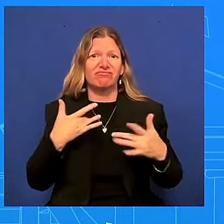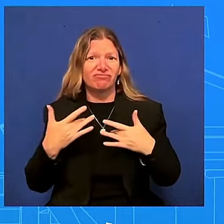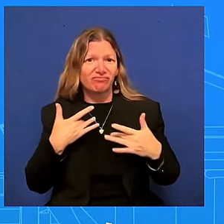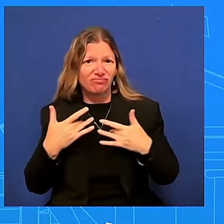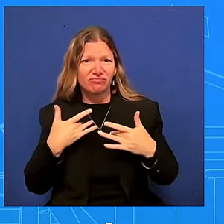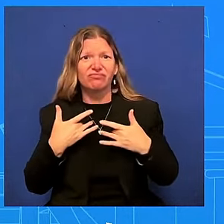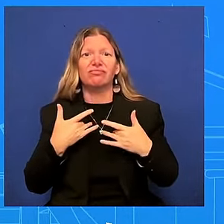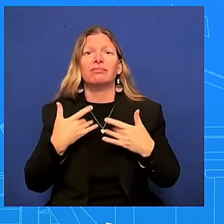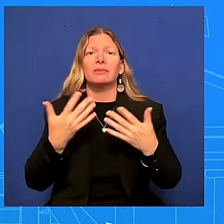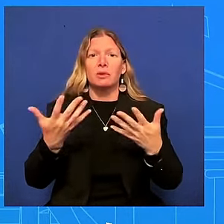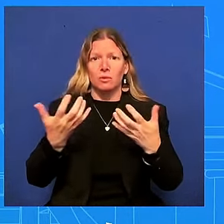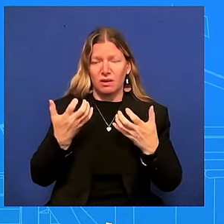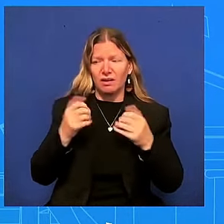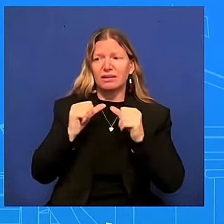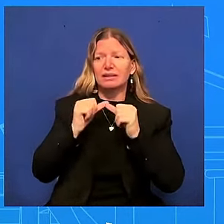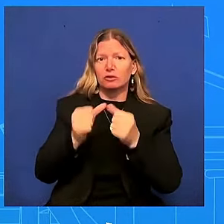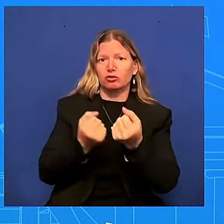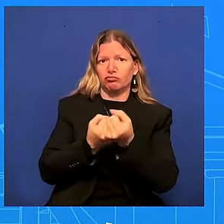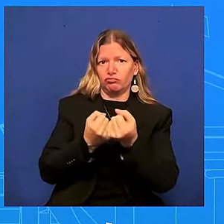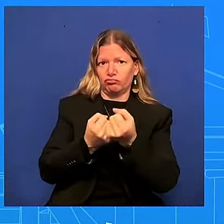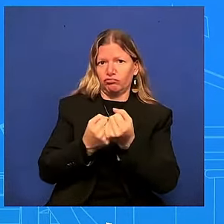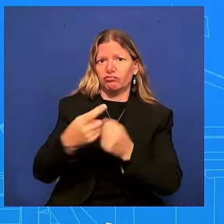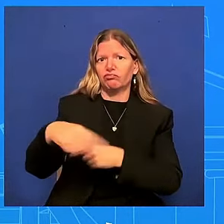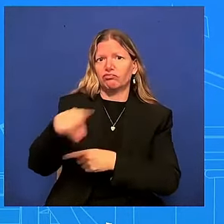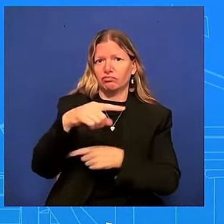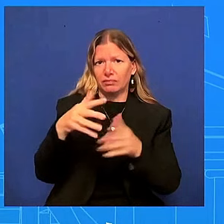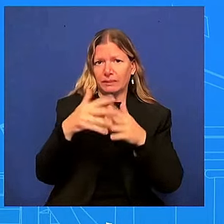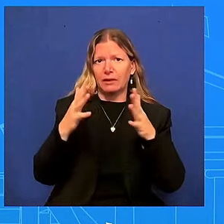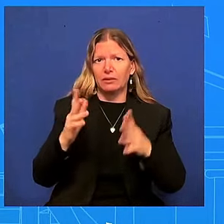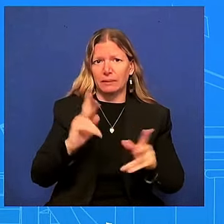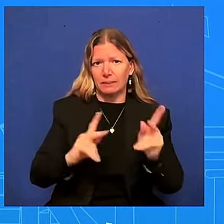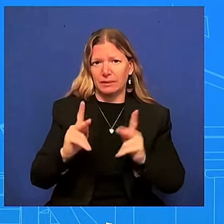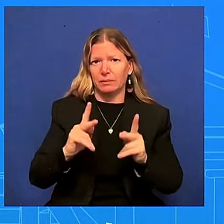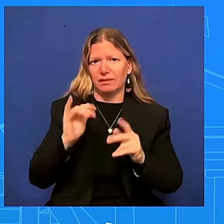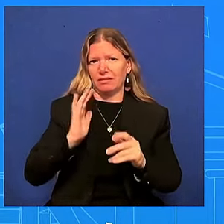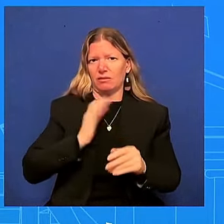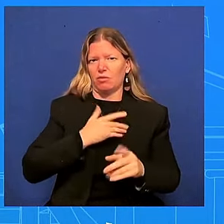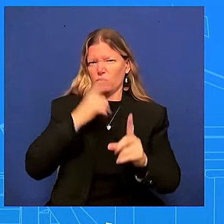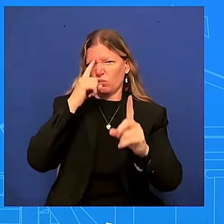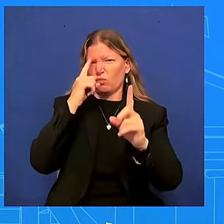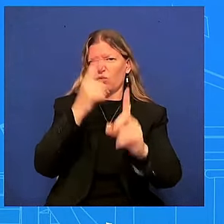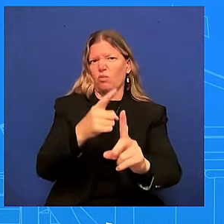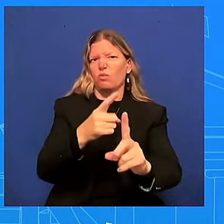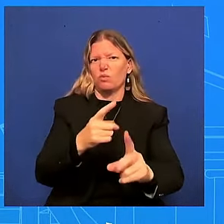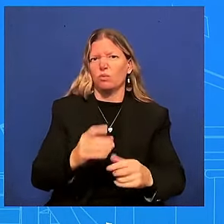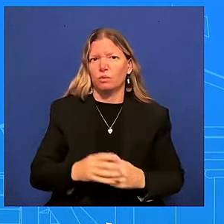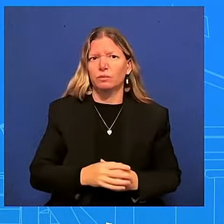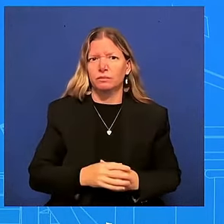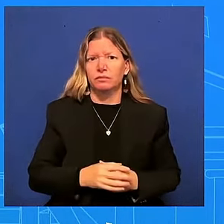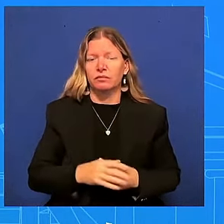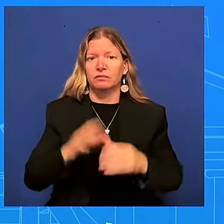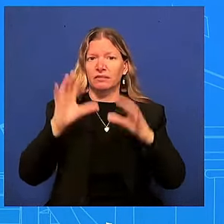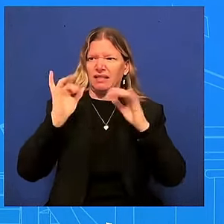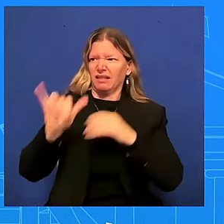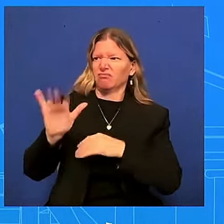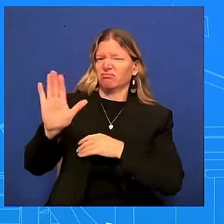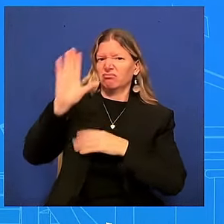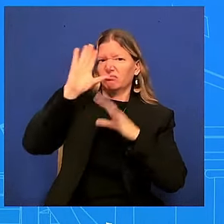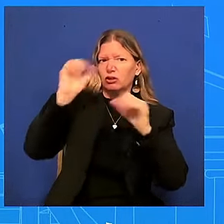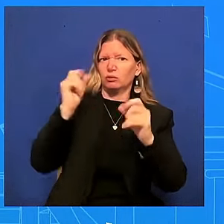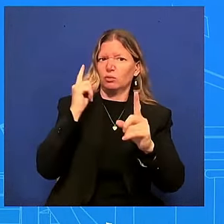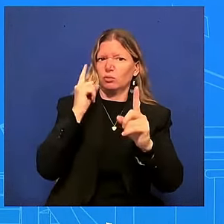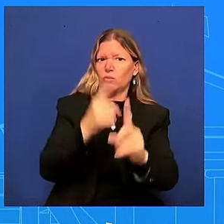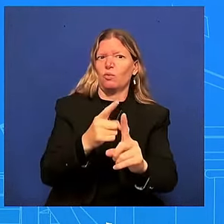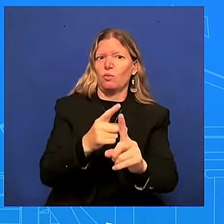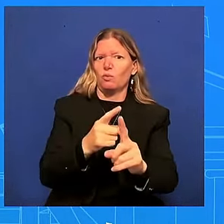that's what we want to see uh that's what uh the president wants to do and that's the turning of page let's